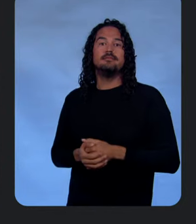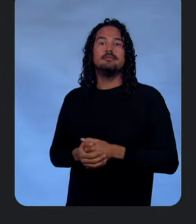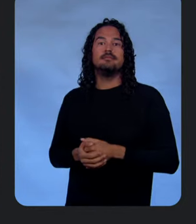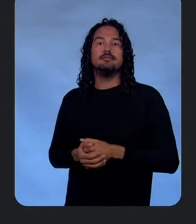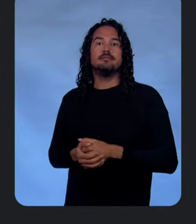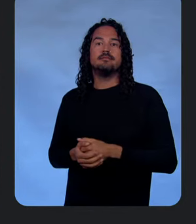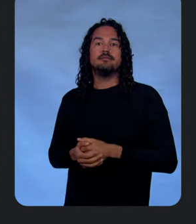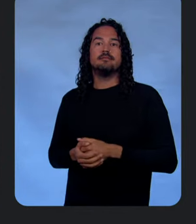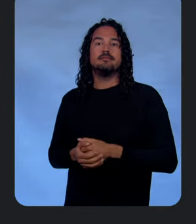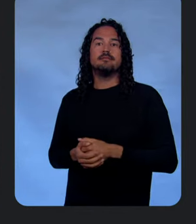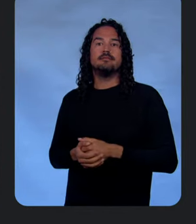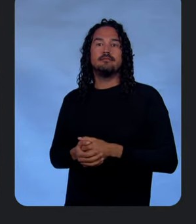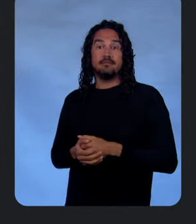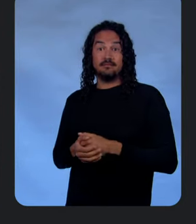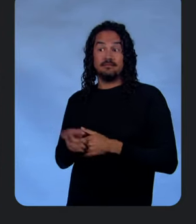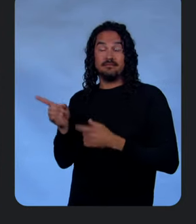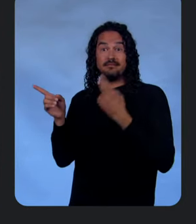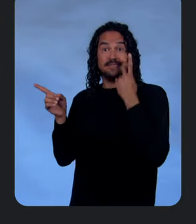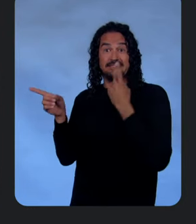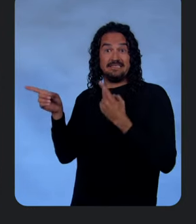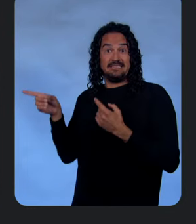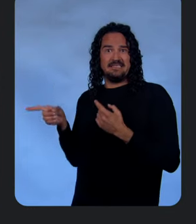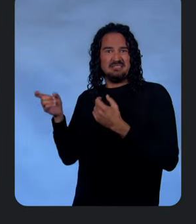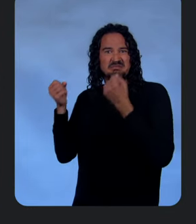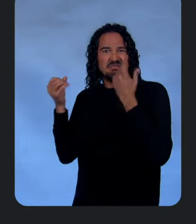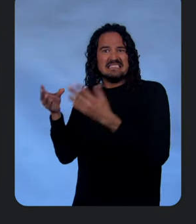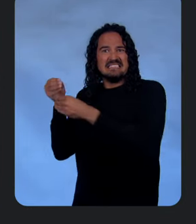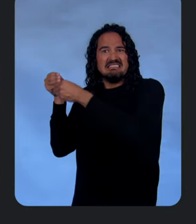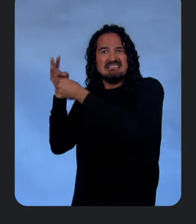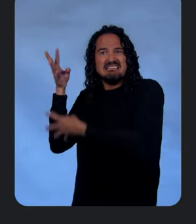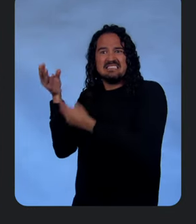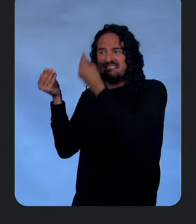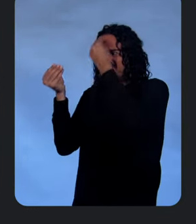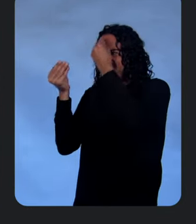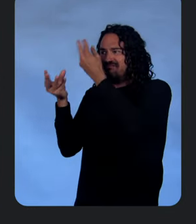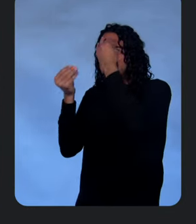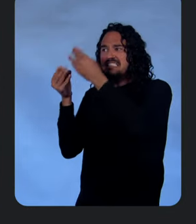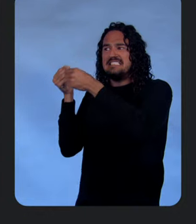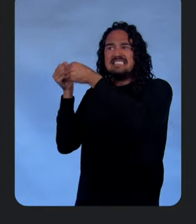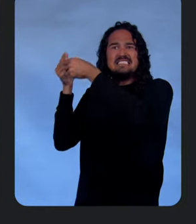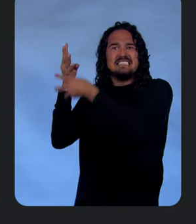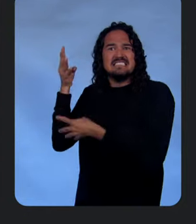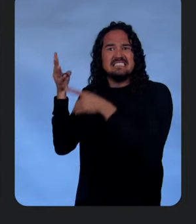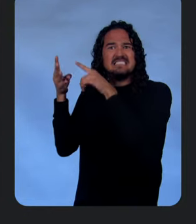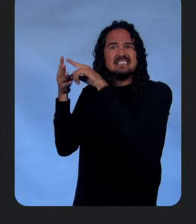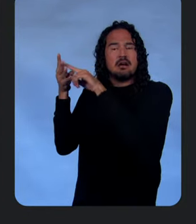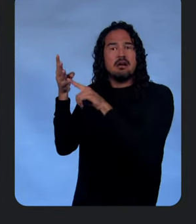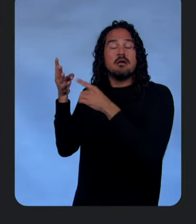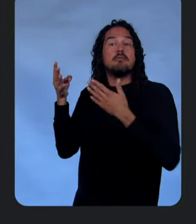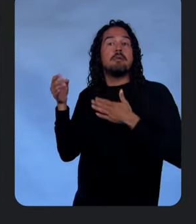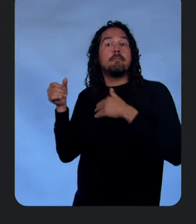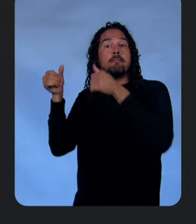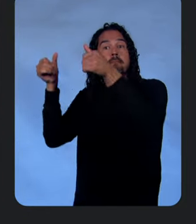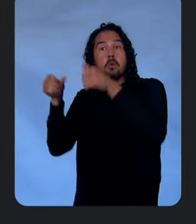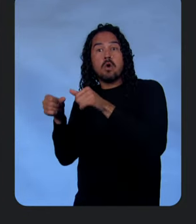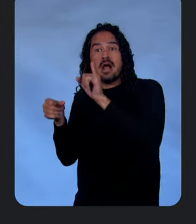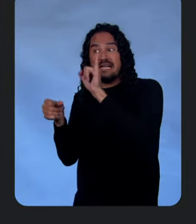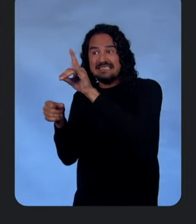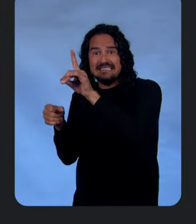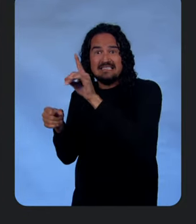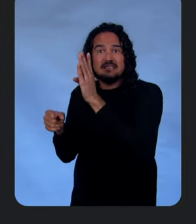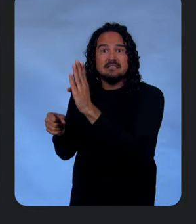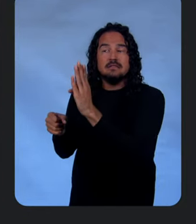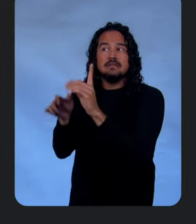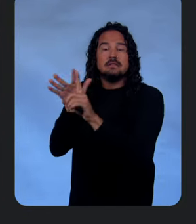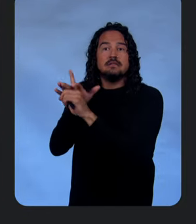And we can see that we're actually getting a lot of data back, which is really cool. So we can see that I have my post IDs, which are the new ones. I have some different